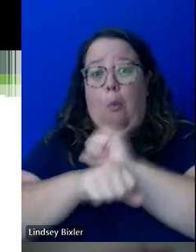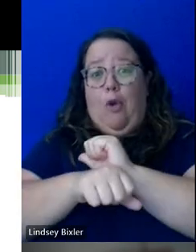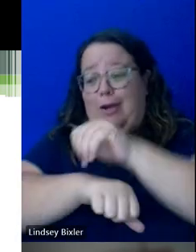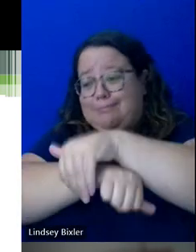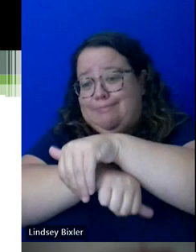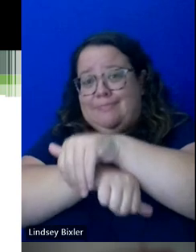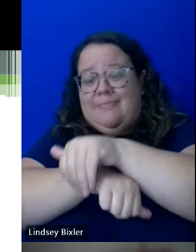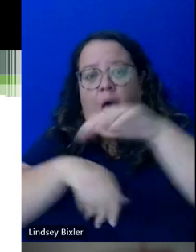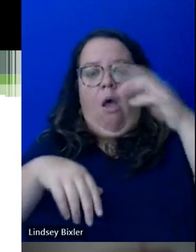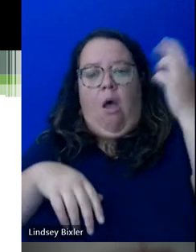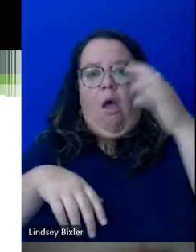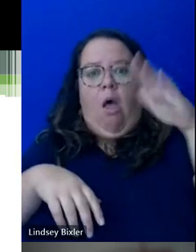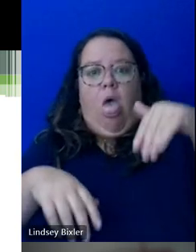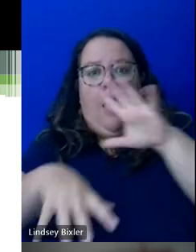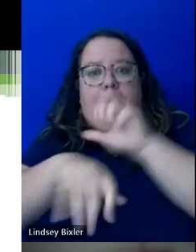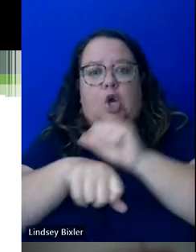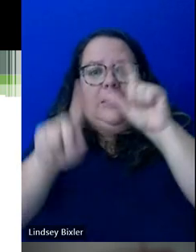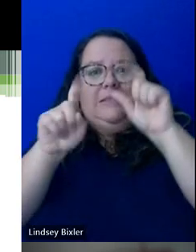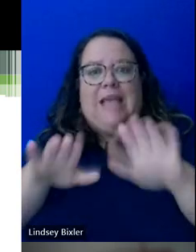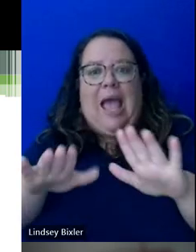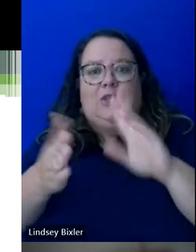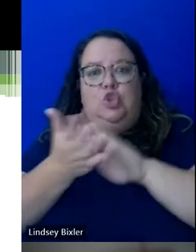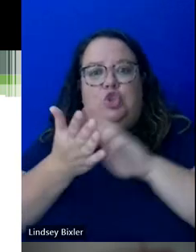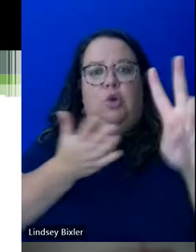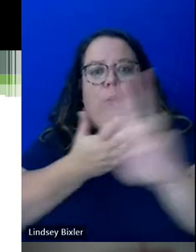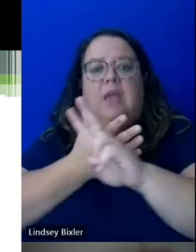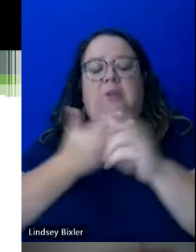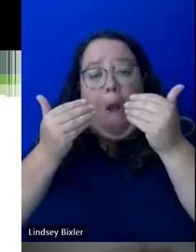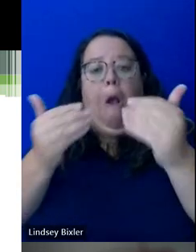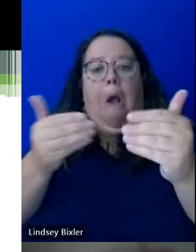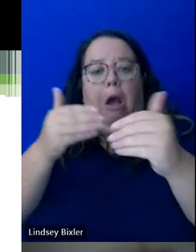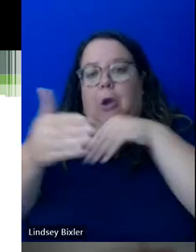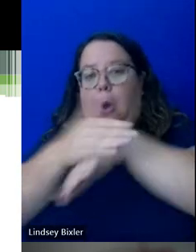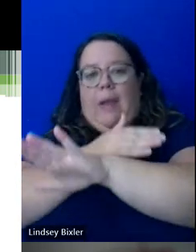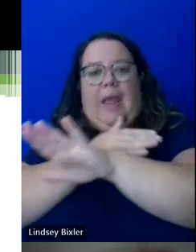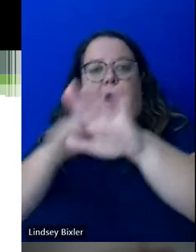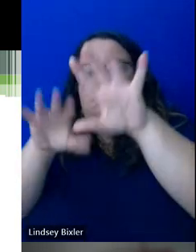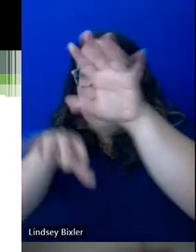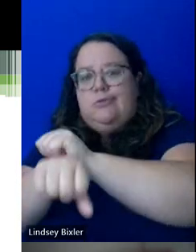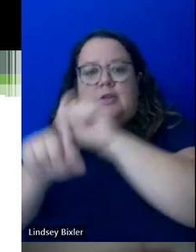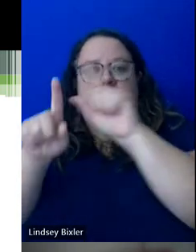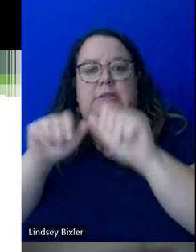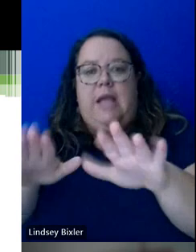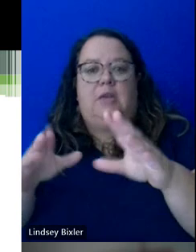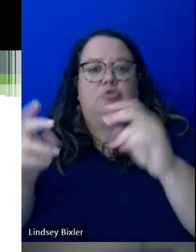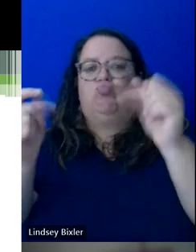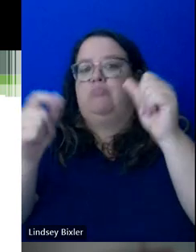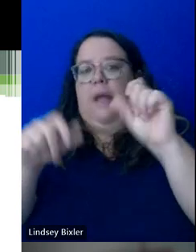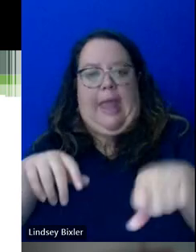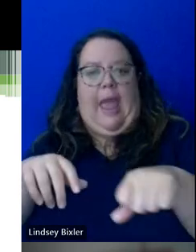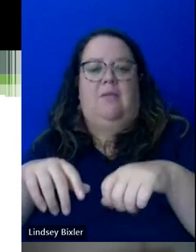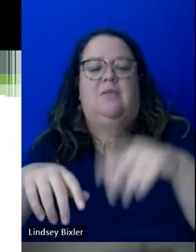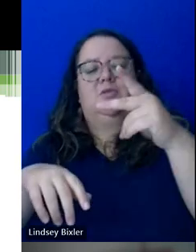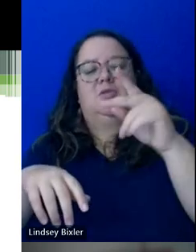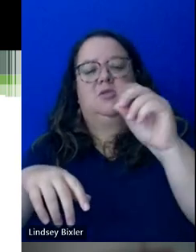a test, you know, in two weeks, they can go and schedule that test at that time. And so, the, we've made that portal